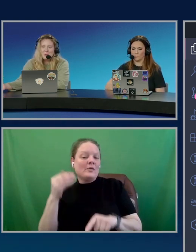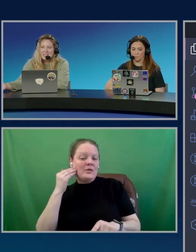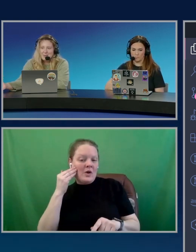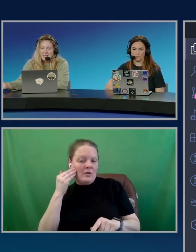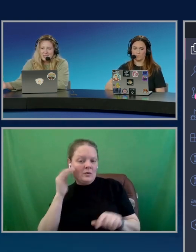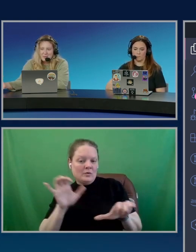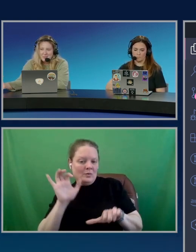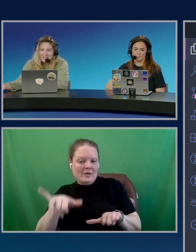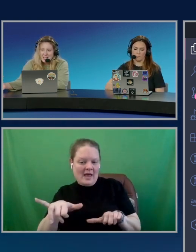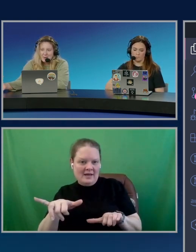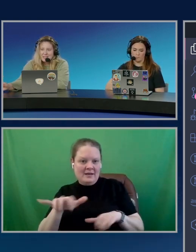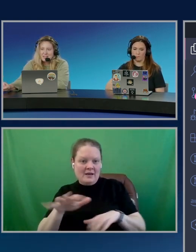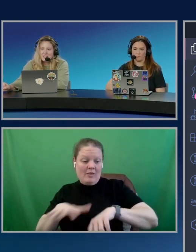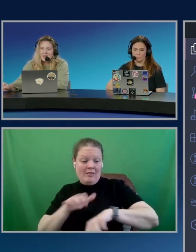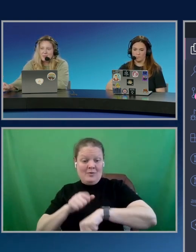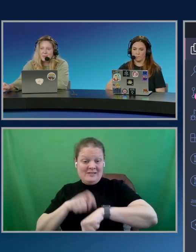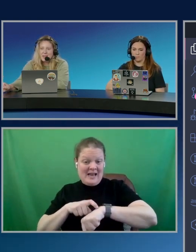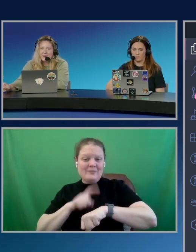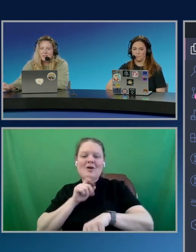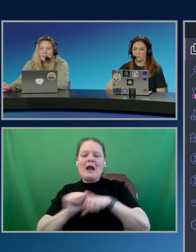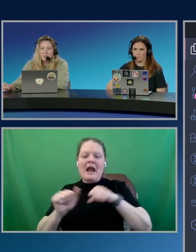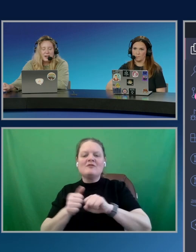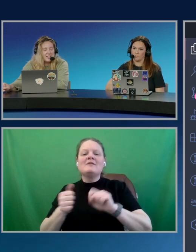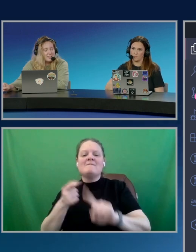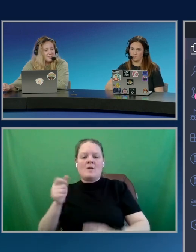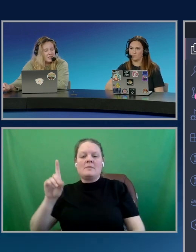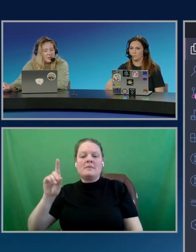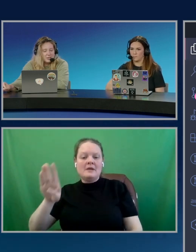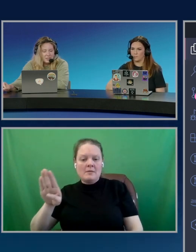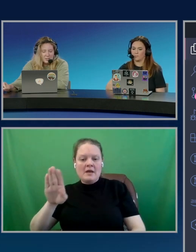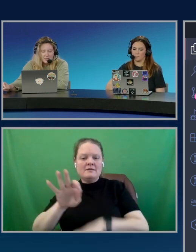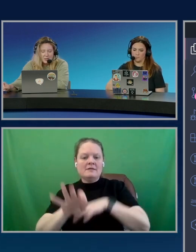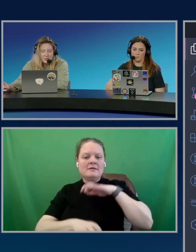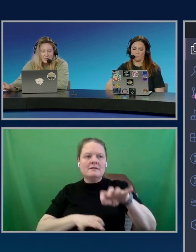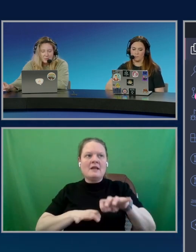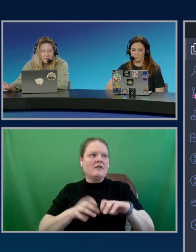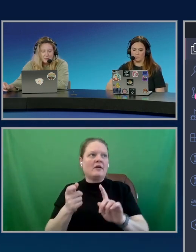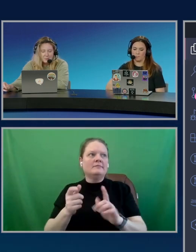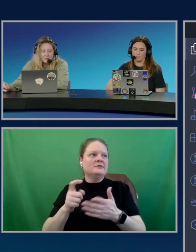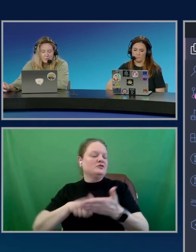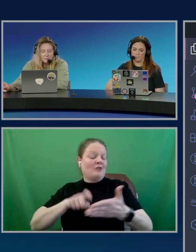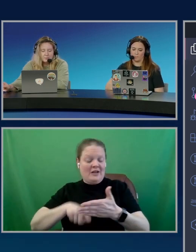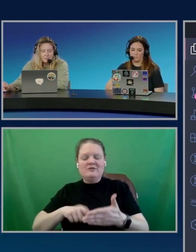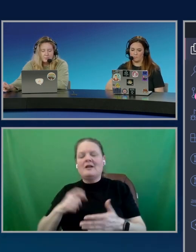those appointment times are actually from my database instead of being from scratch, which I think is pretty cool.